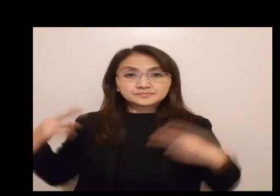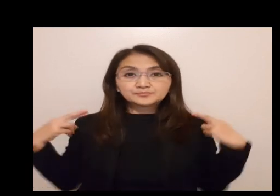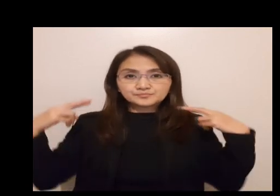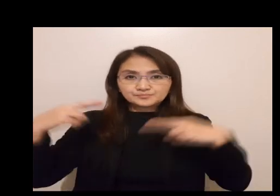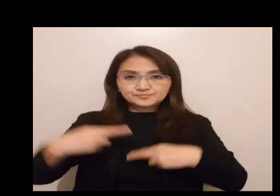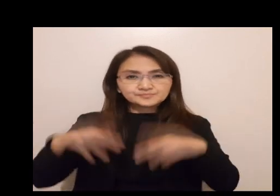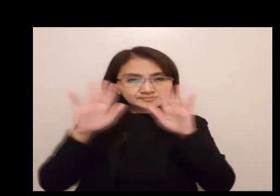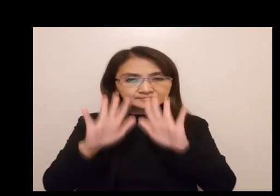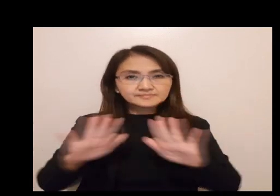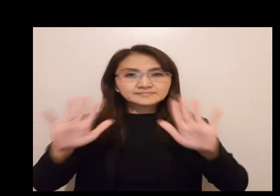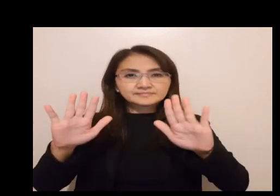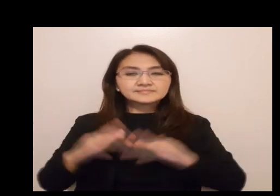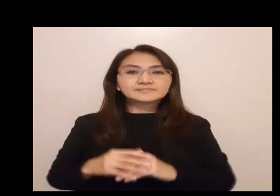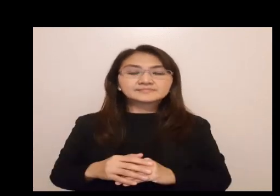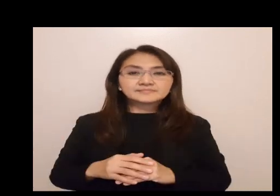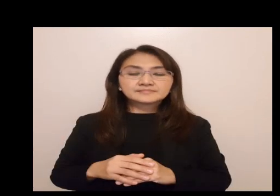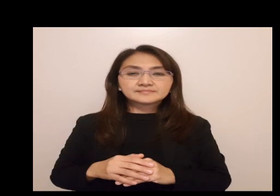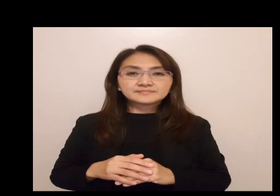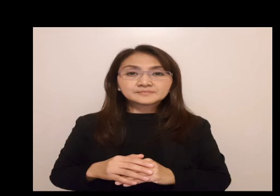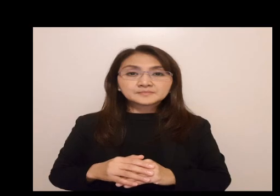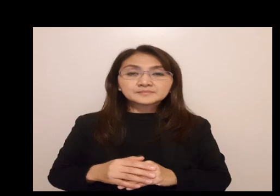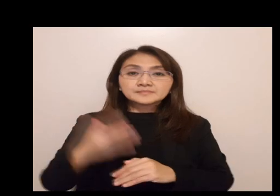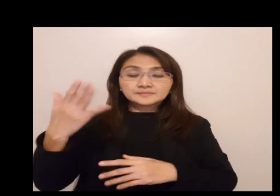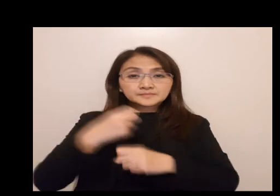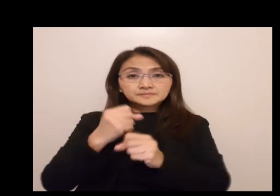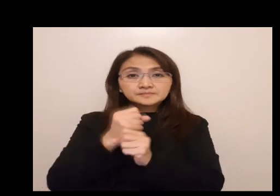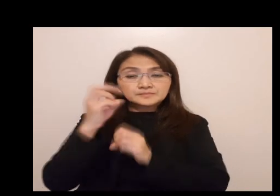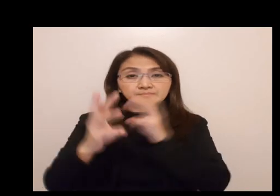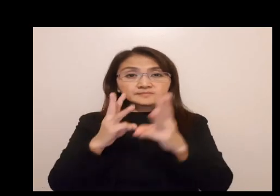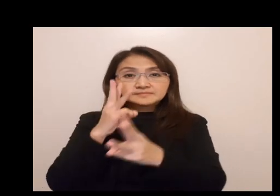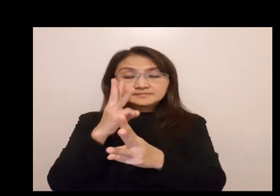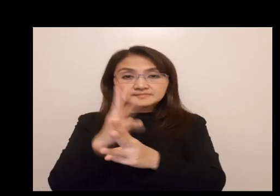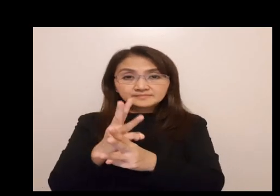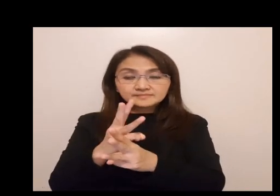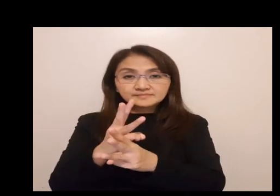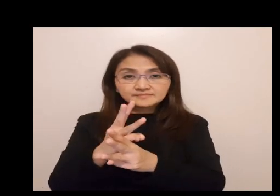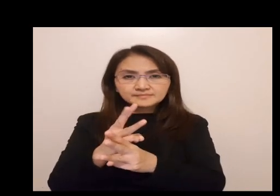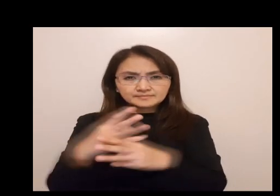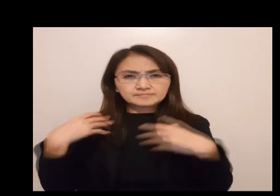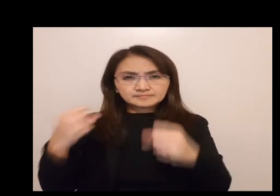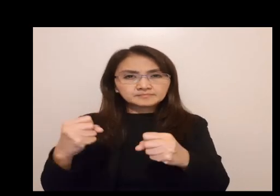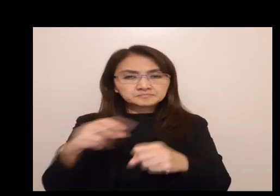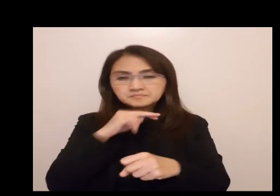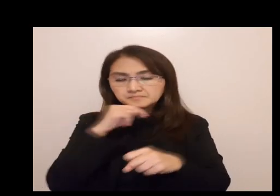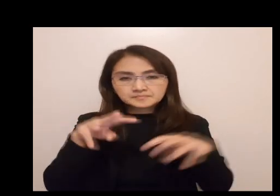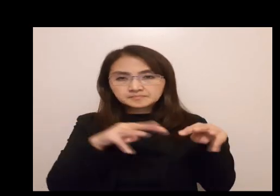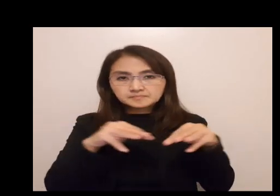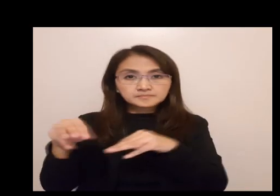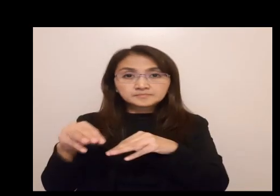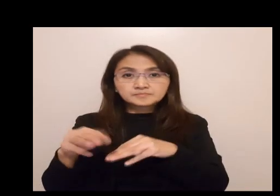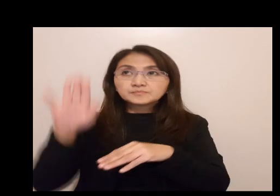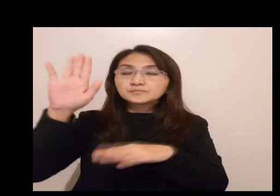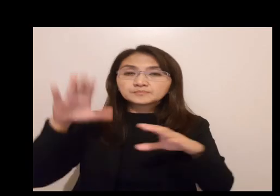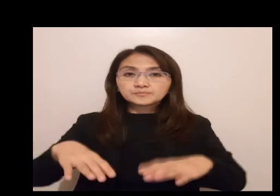he is robed in majesty. And he has made the world firm, not to be moved. Your